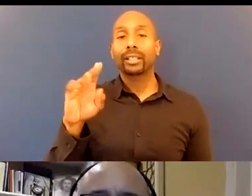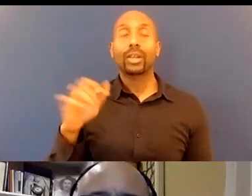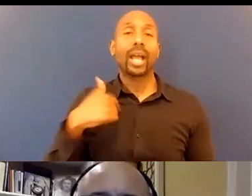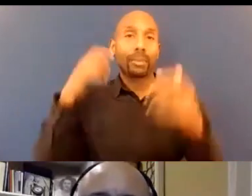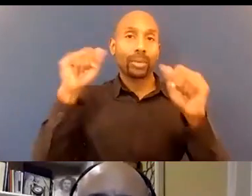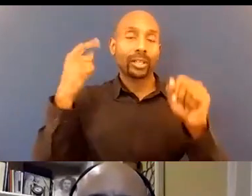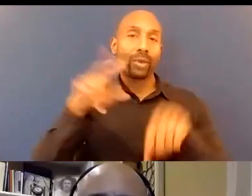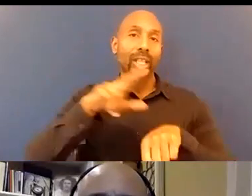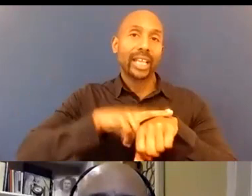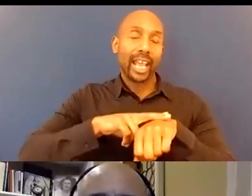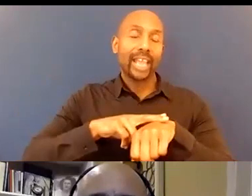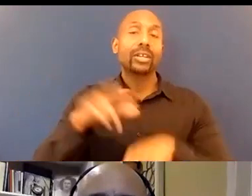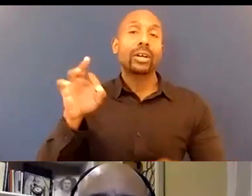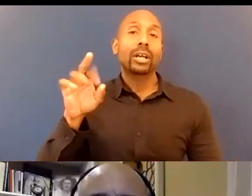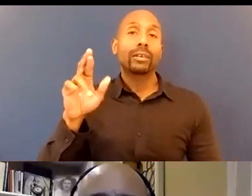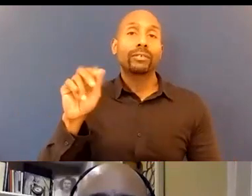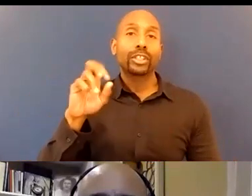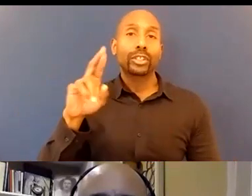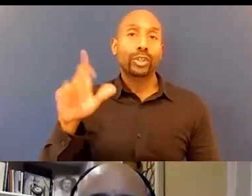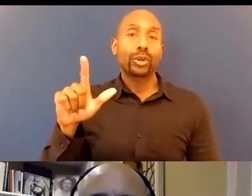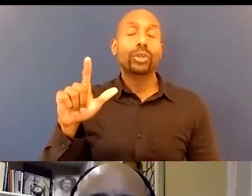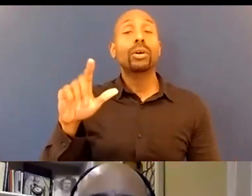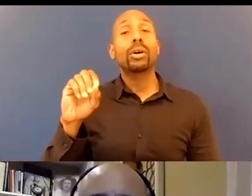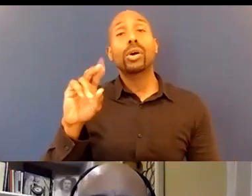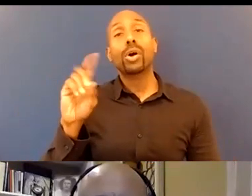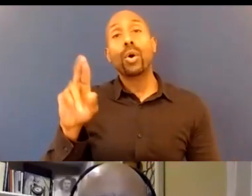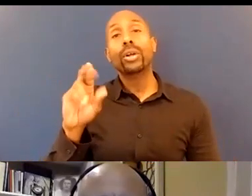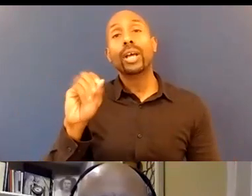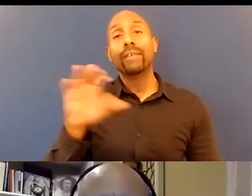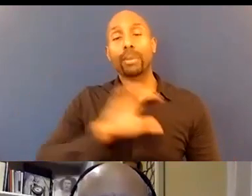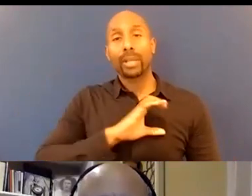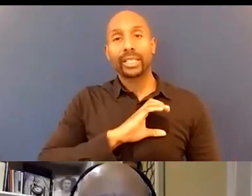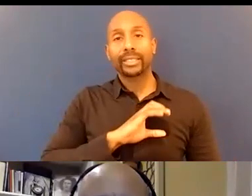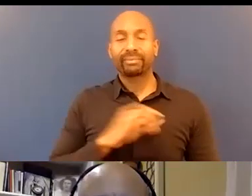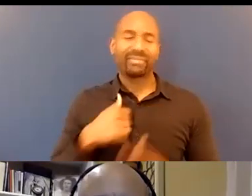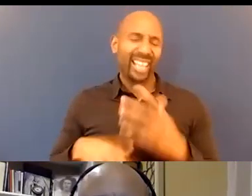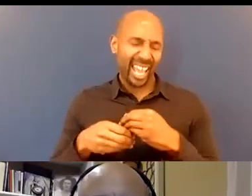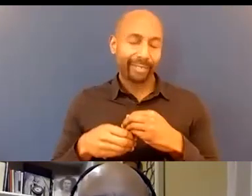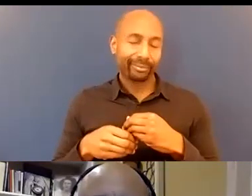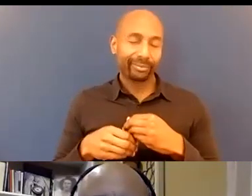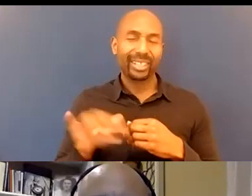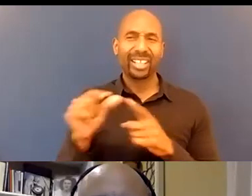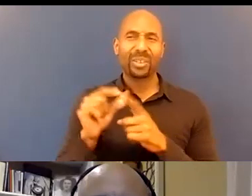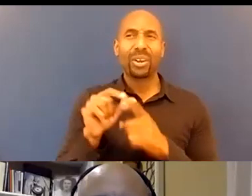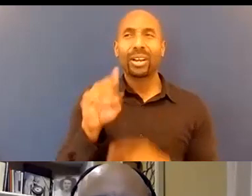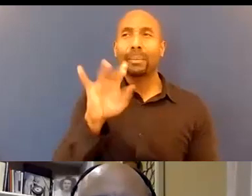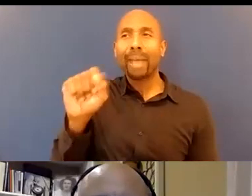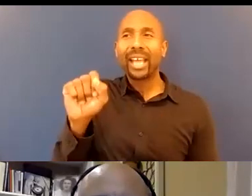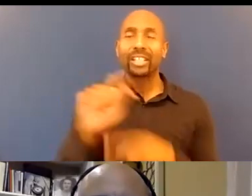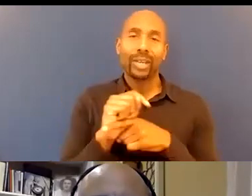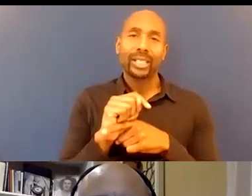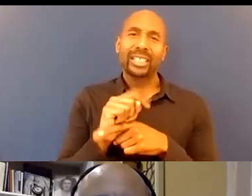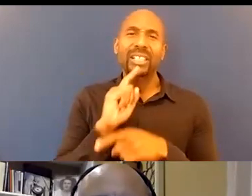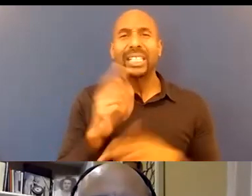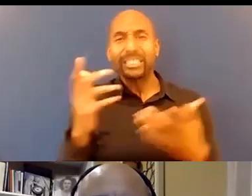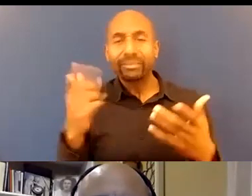I'd like to add to that as well you know bias training is uh you know it's it's a buzzword that we'd like to throw out there and we're having a lot of discussion about it